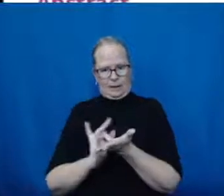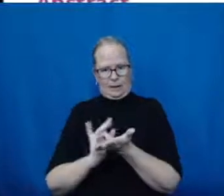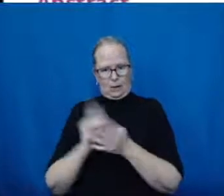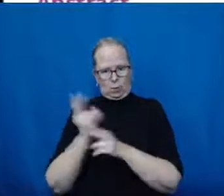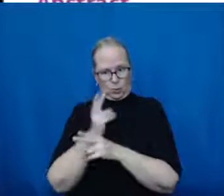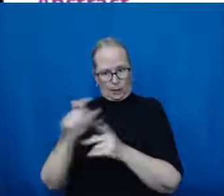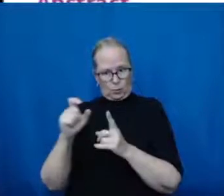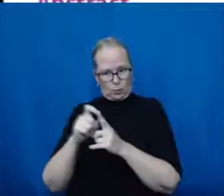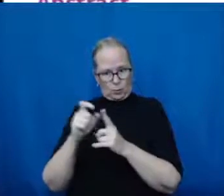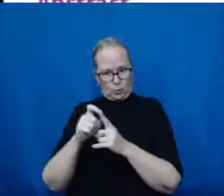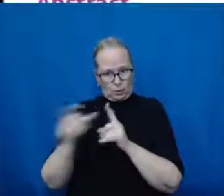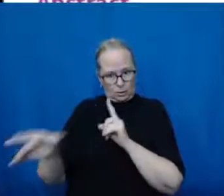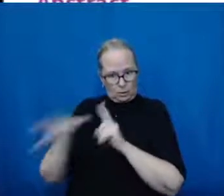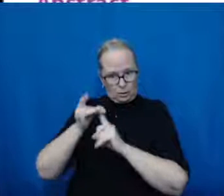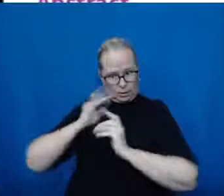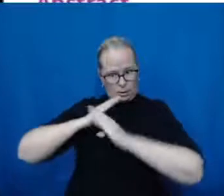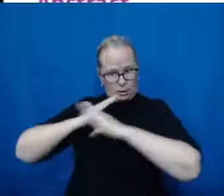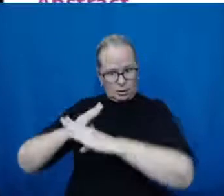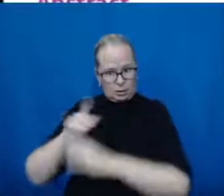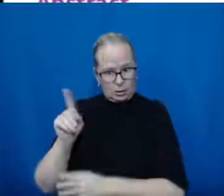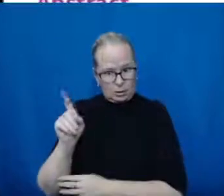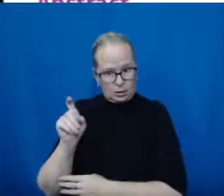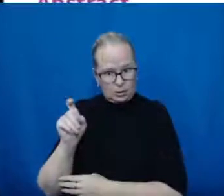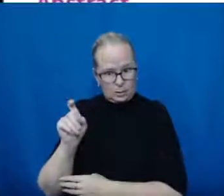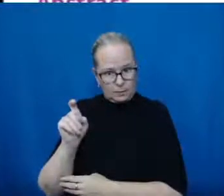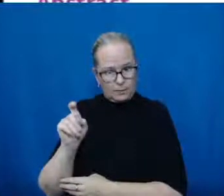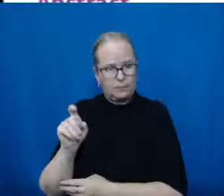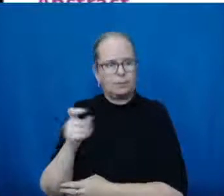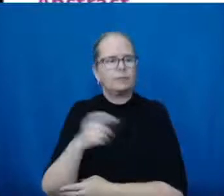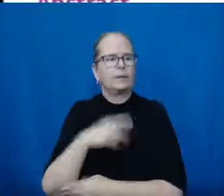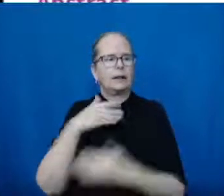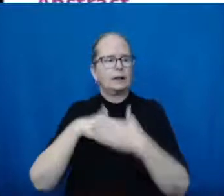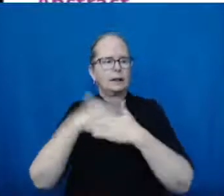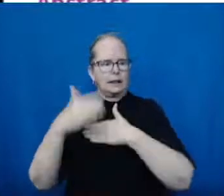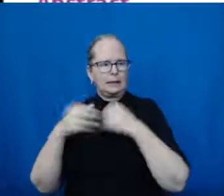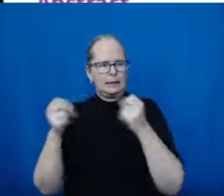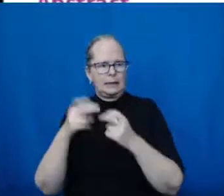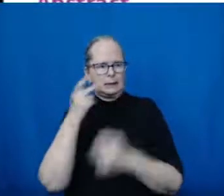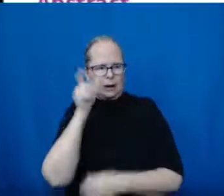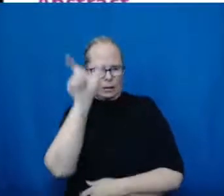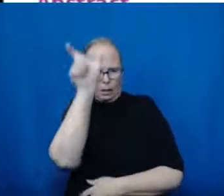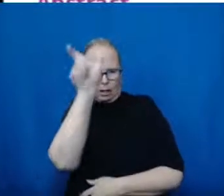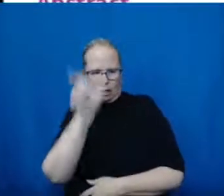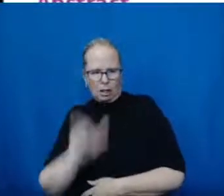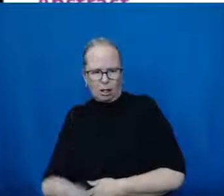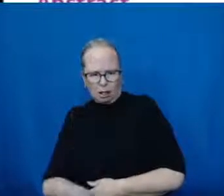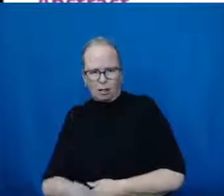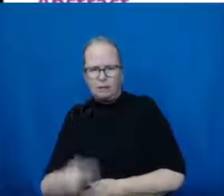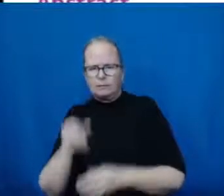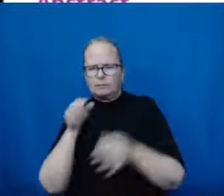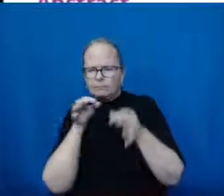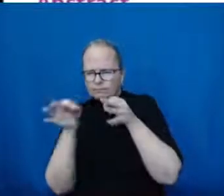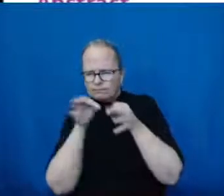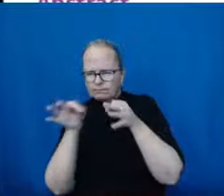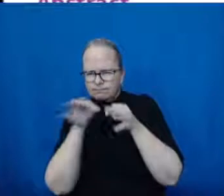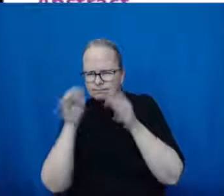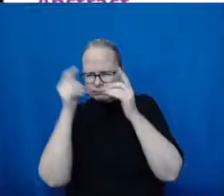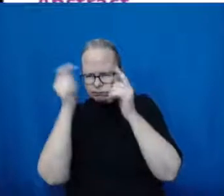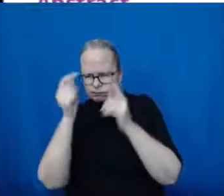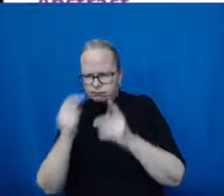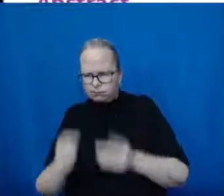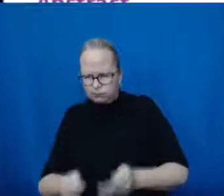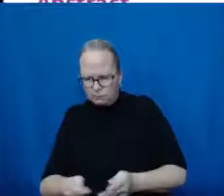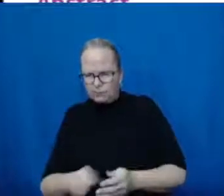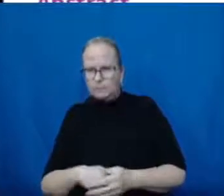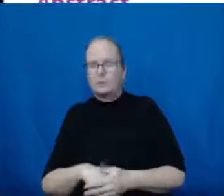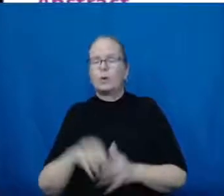So I think the big elephant or horse in the room is ivermectin. And, you know, there's been a lot of data and there are clinical trials that are